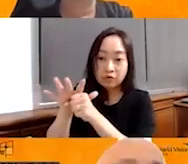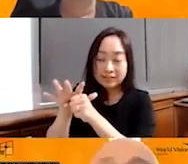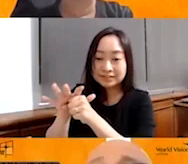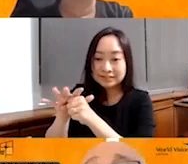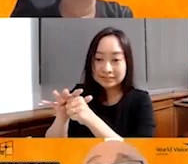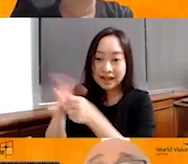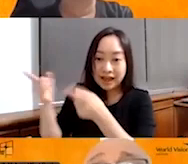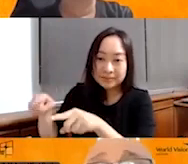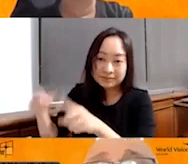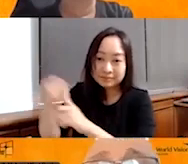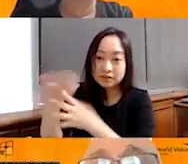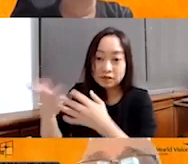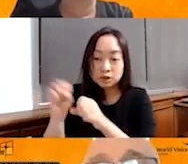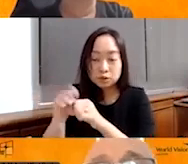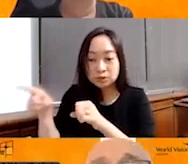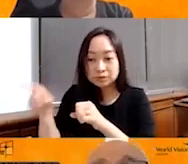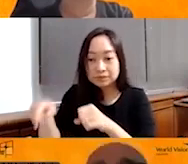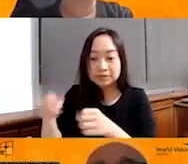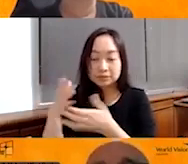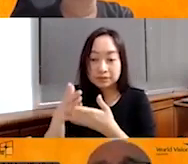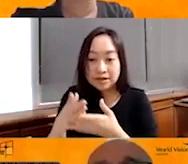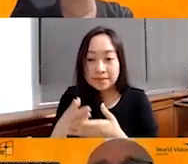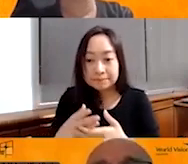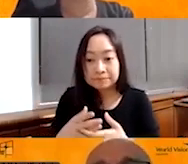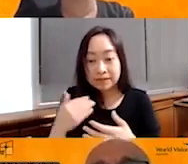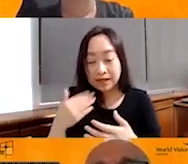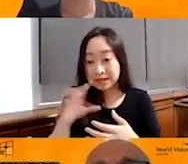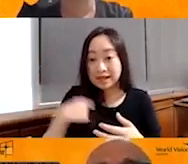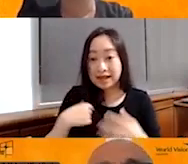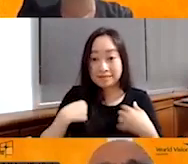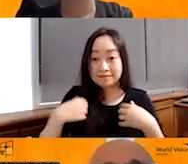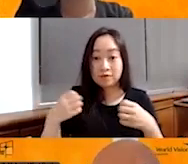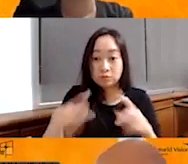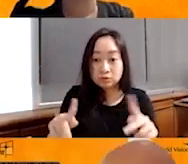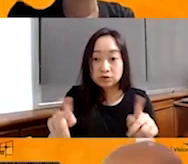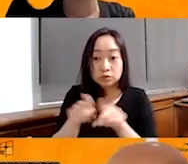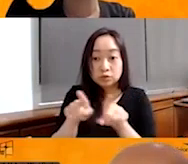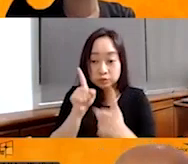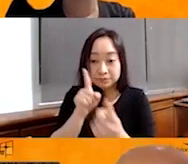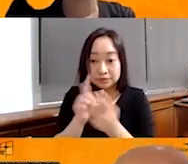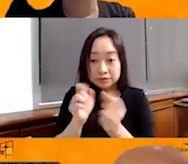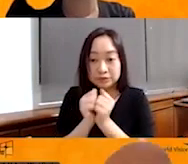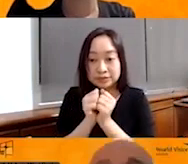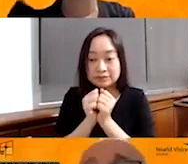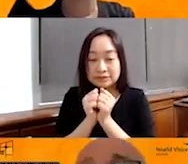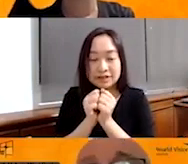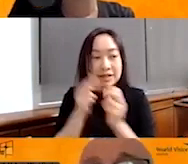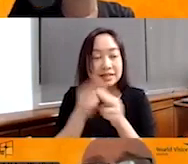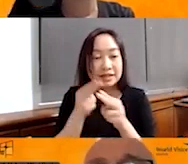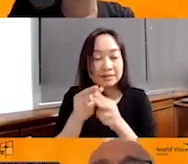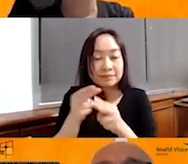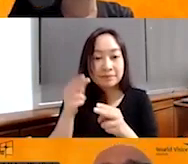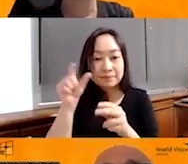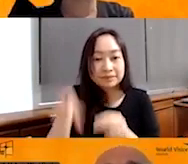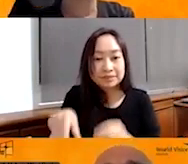She has two sisters. And I have the opportunity to meet also with the name of Sadin.